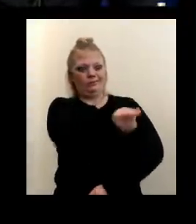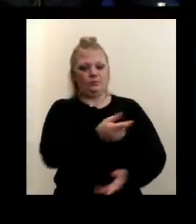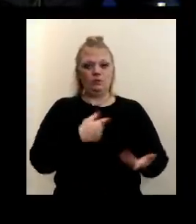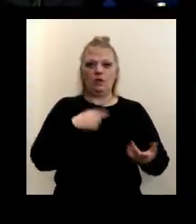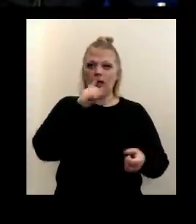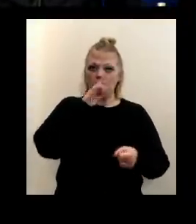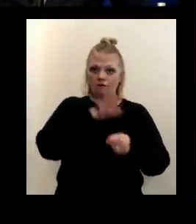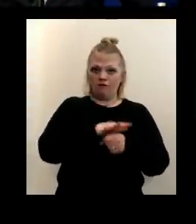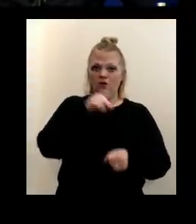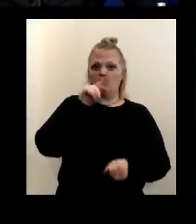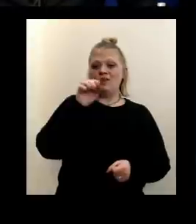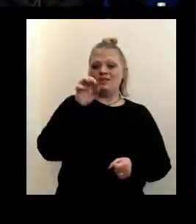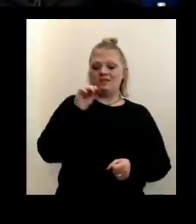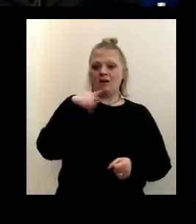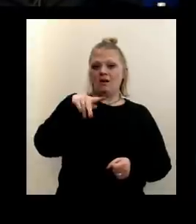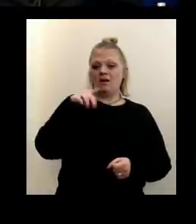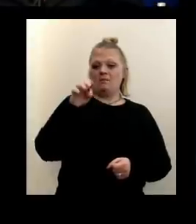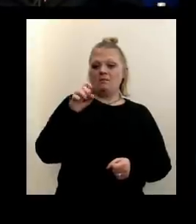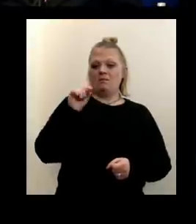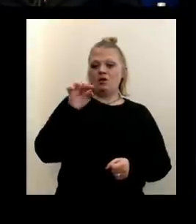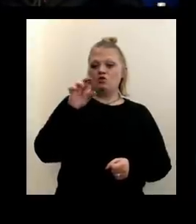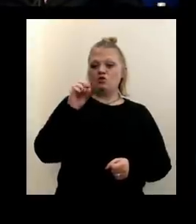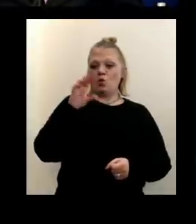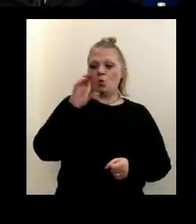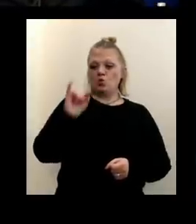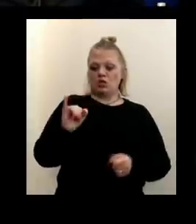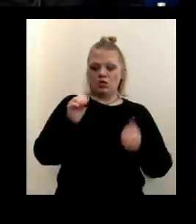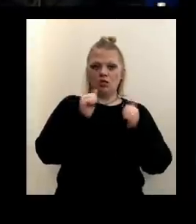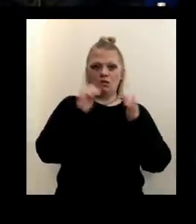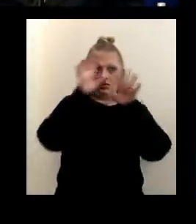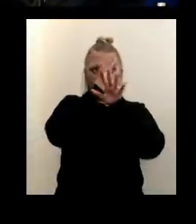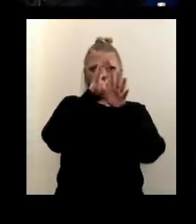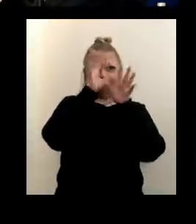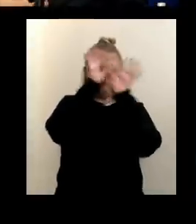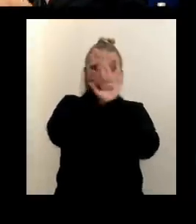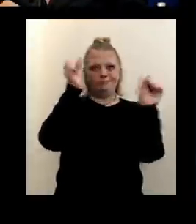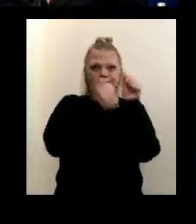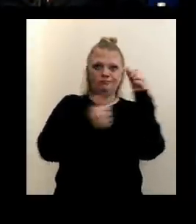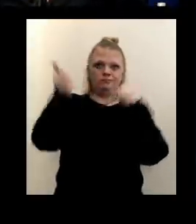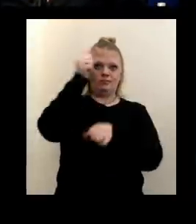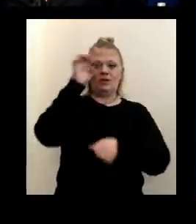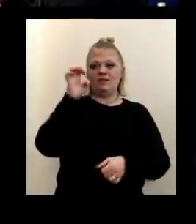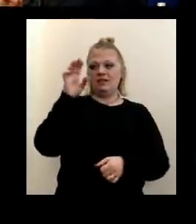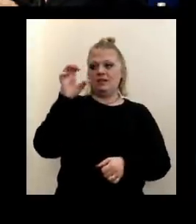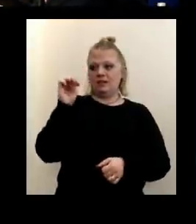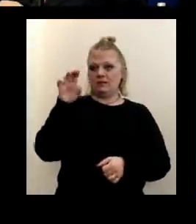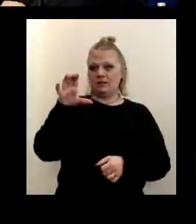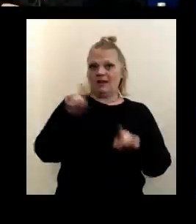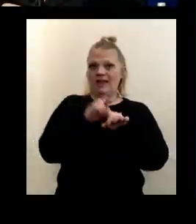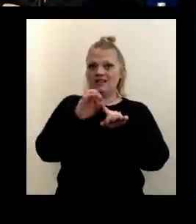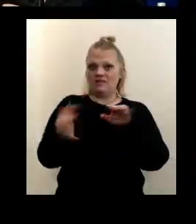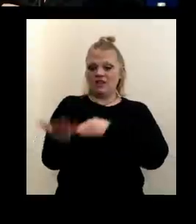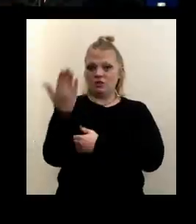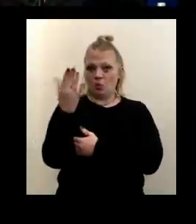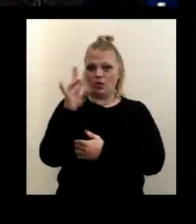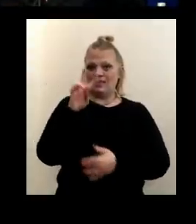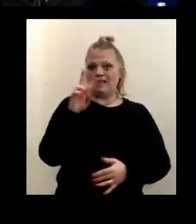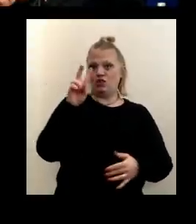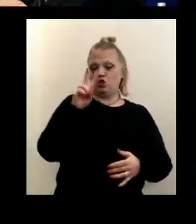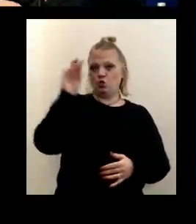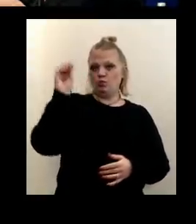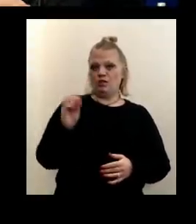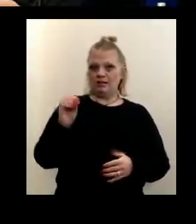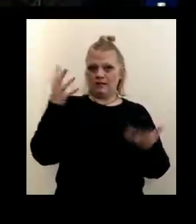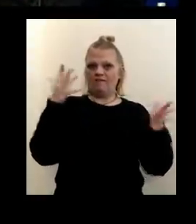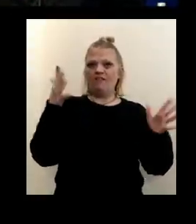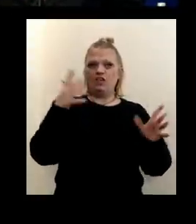Tom Quatrochi, the president and CEO of ECMC today, that as of this morning, 72% of those doses had